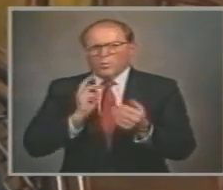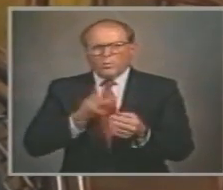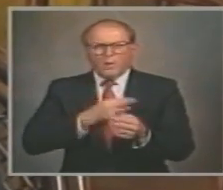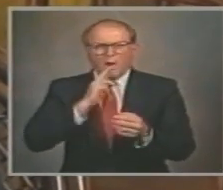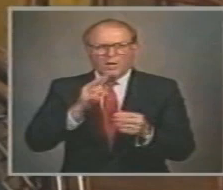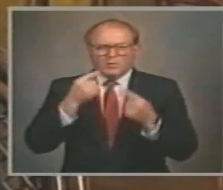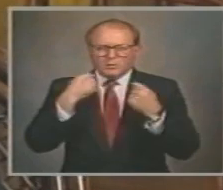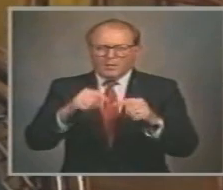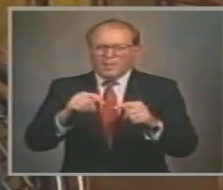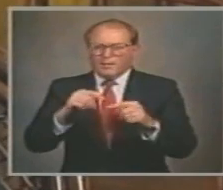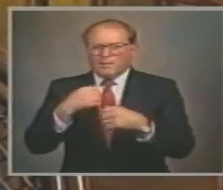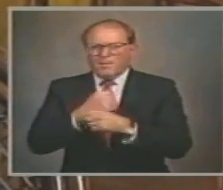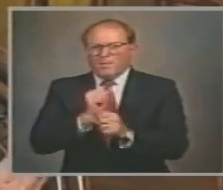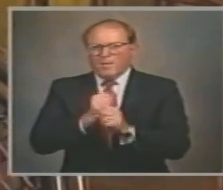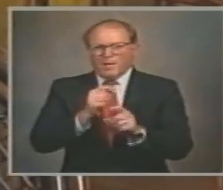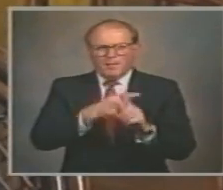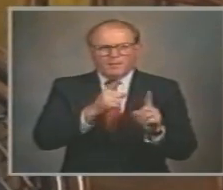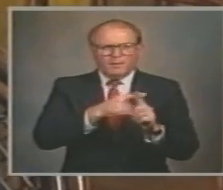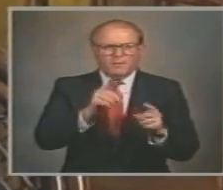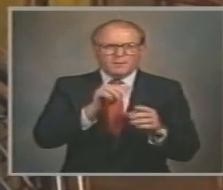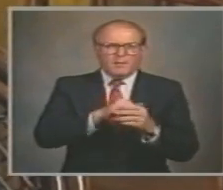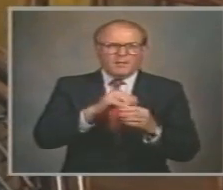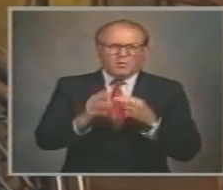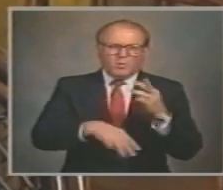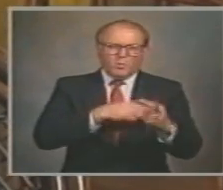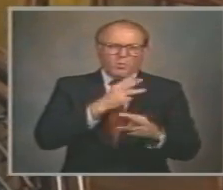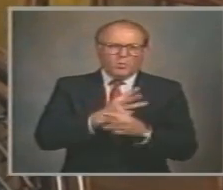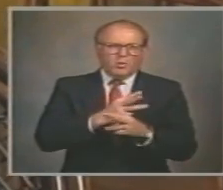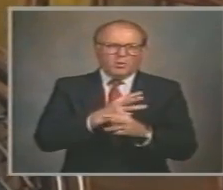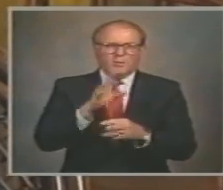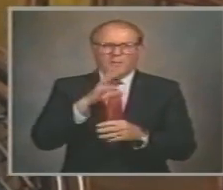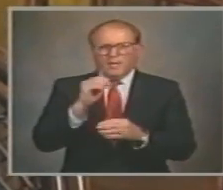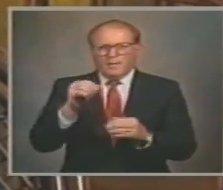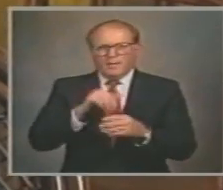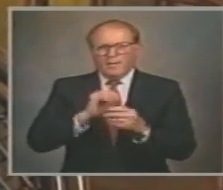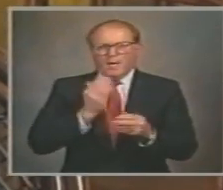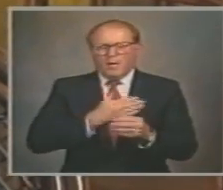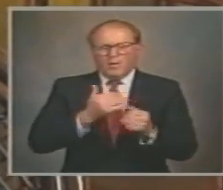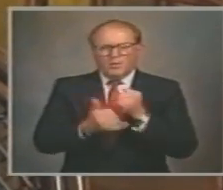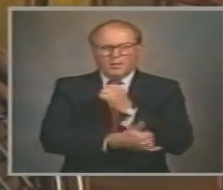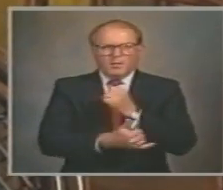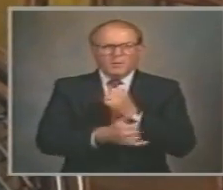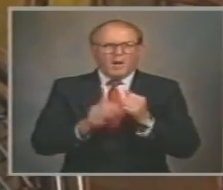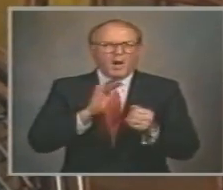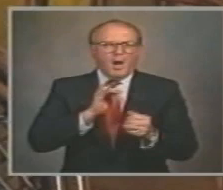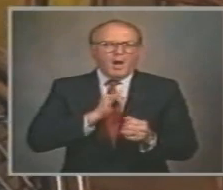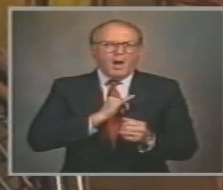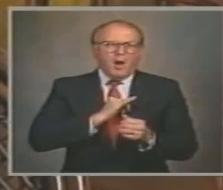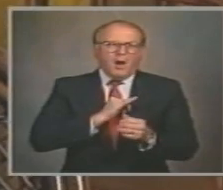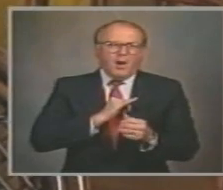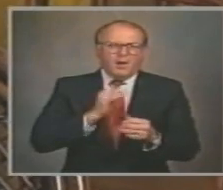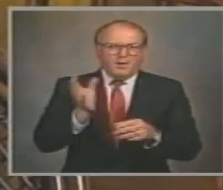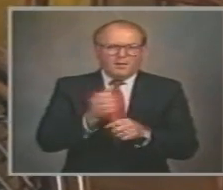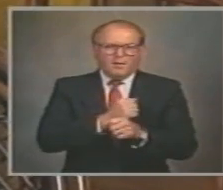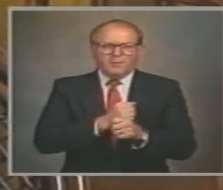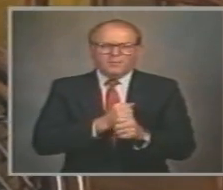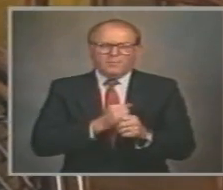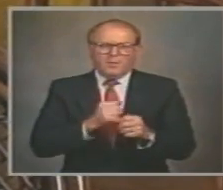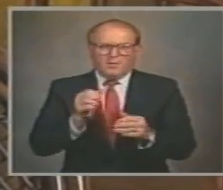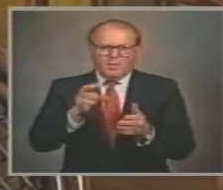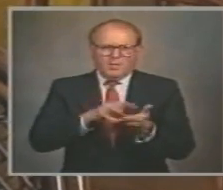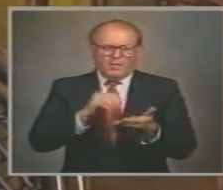very best To make a difference in this nation And in the world As well as in the lives of people I received a copy of the Salisbury North Carolina Post